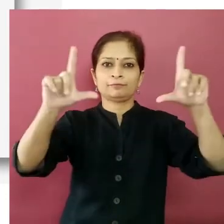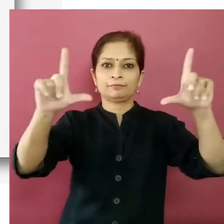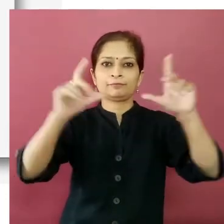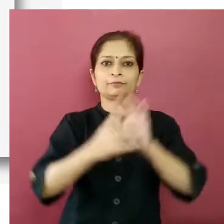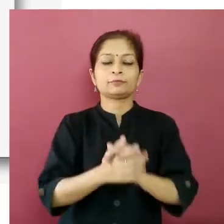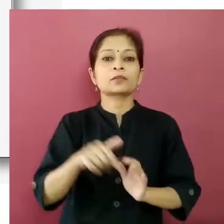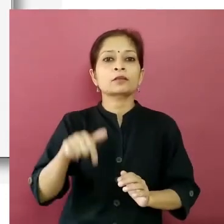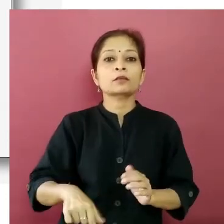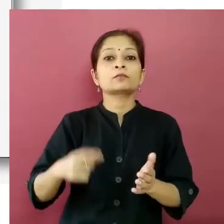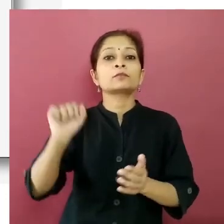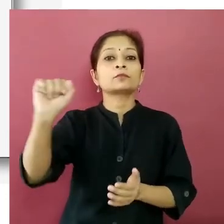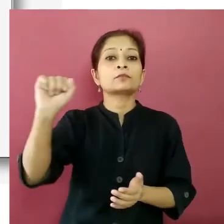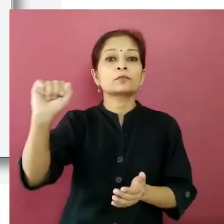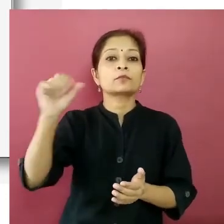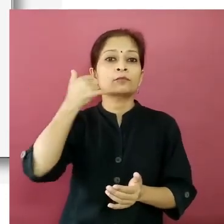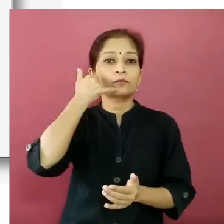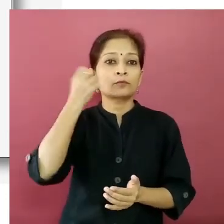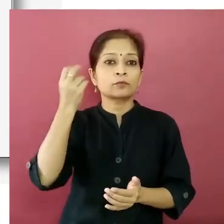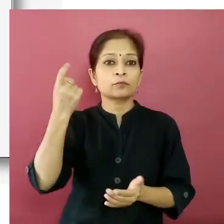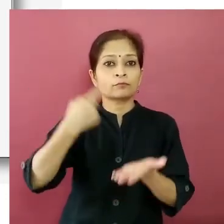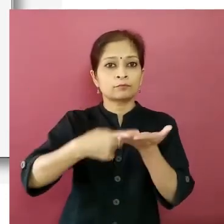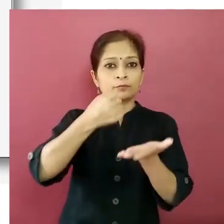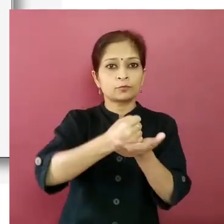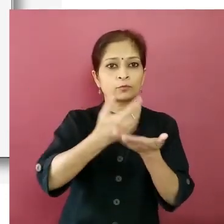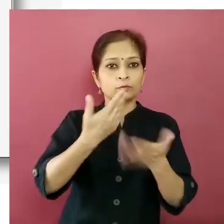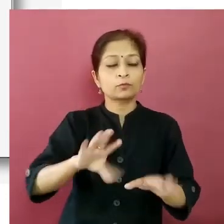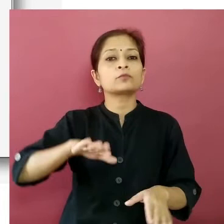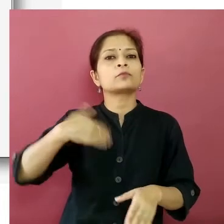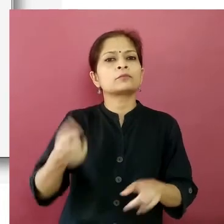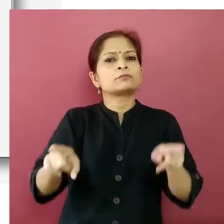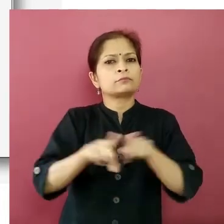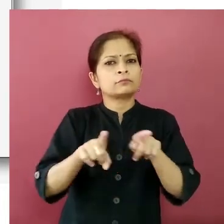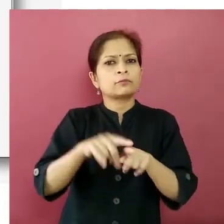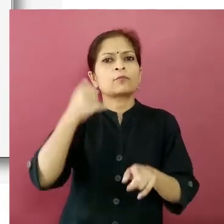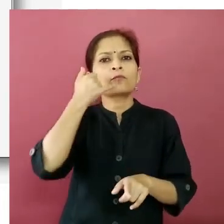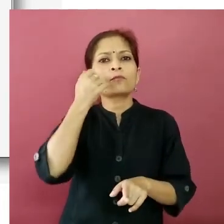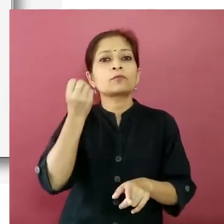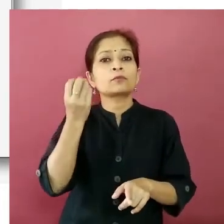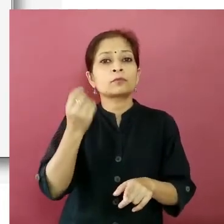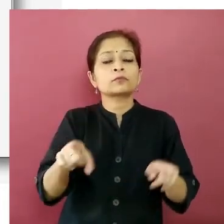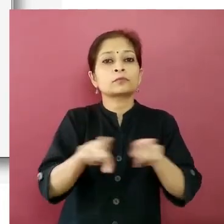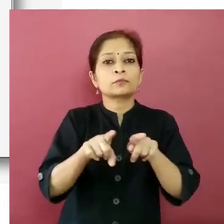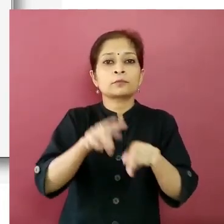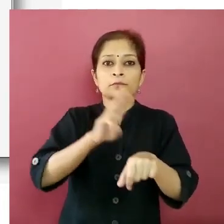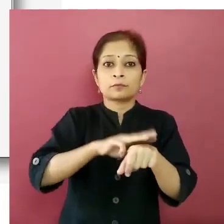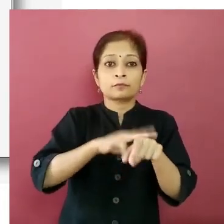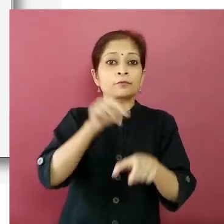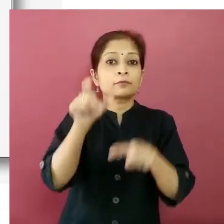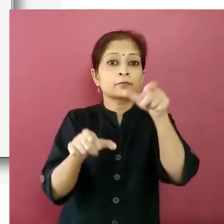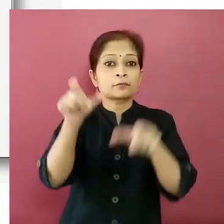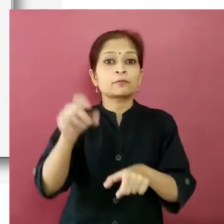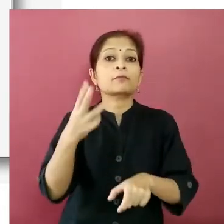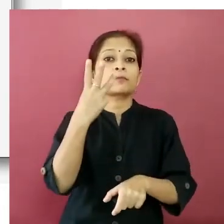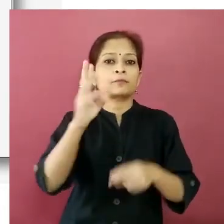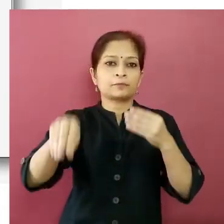taken to the welcome screen once you have registered your mobile number you can register three more members on the same